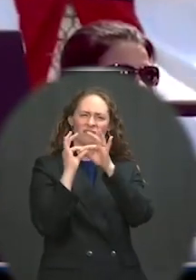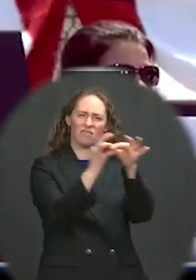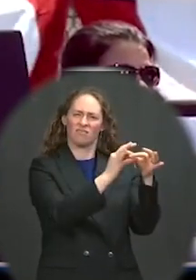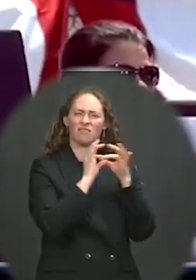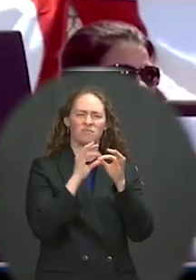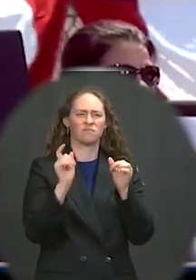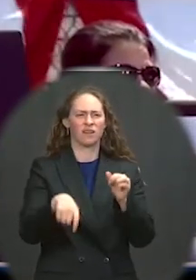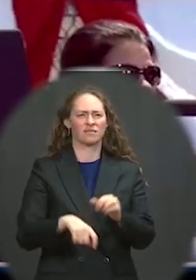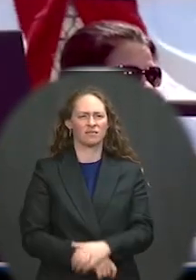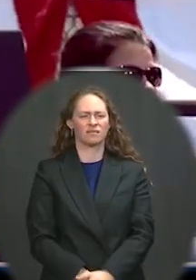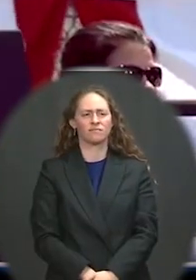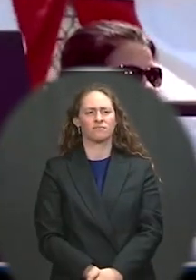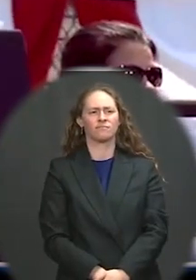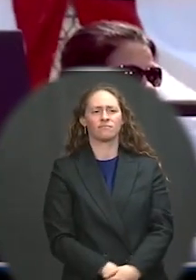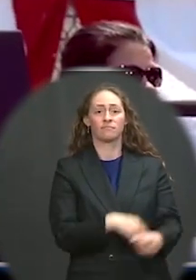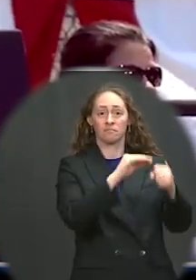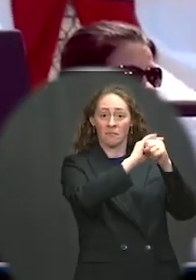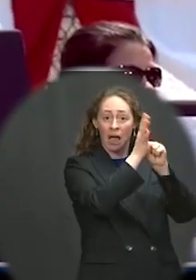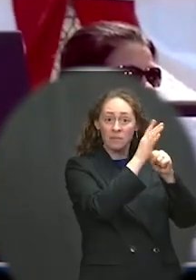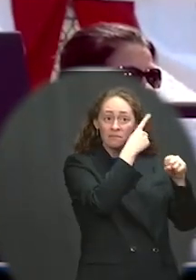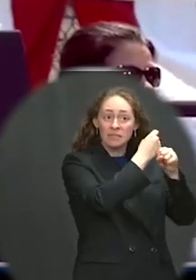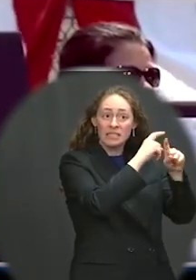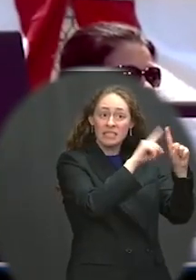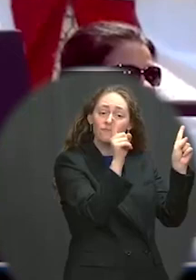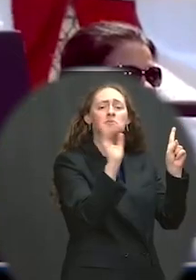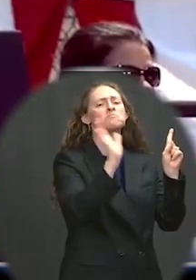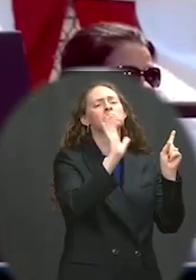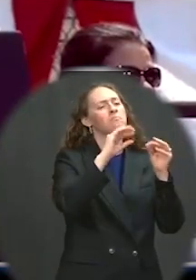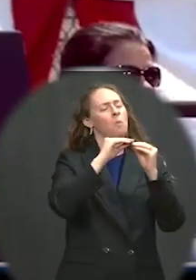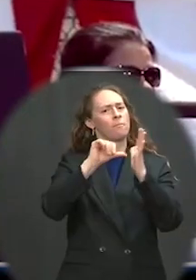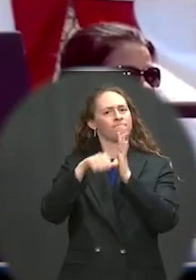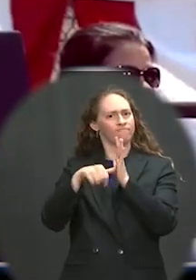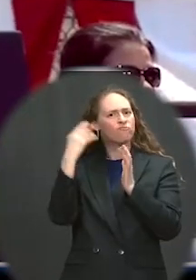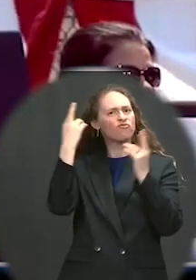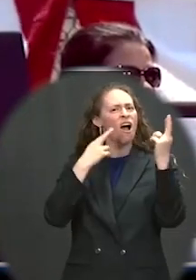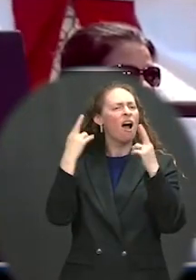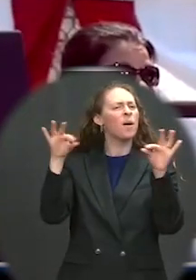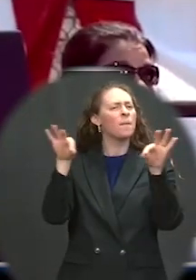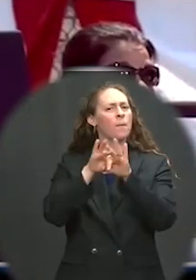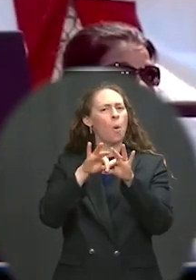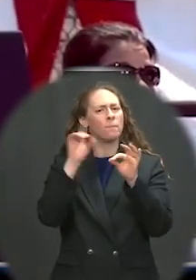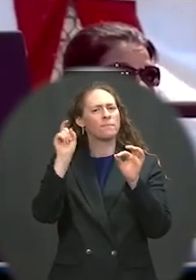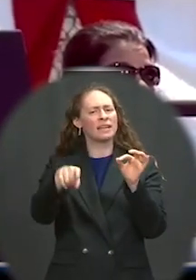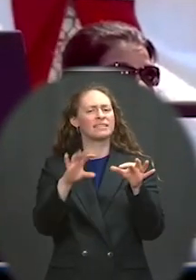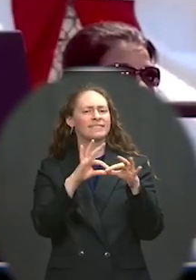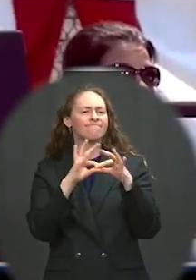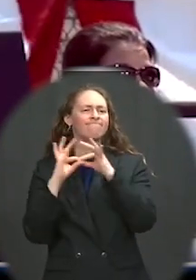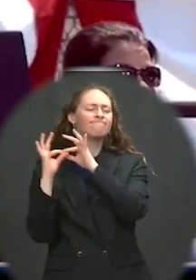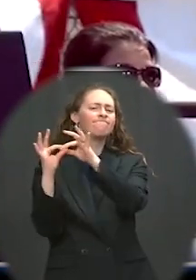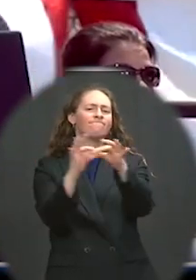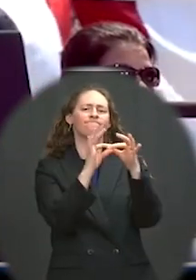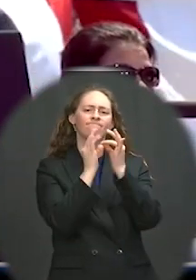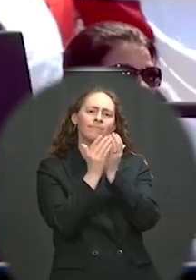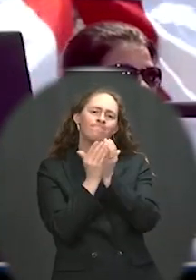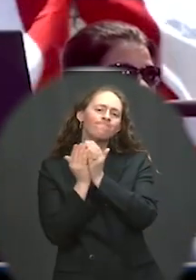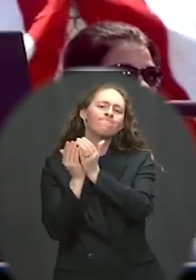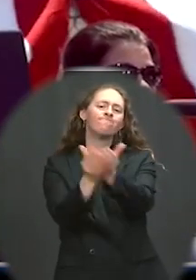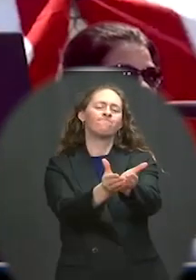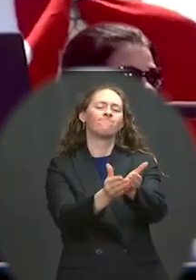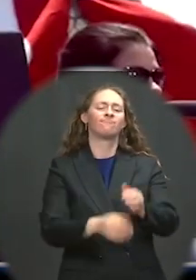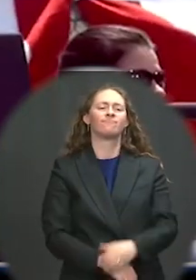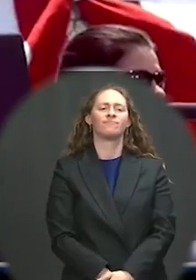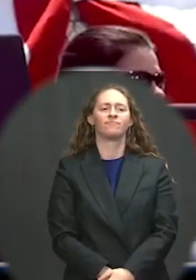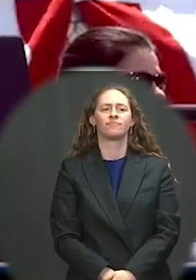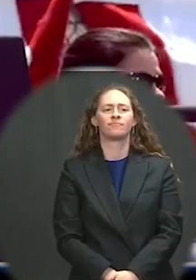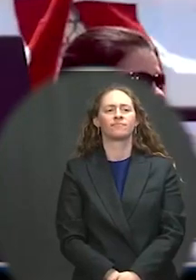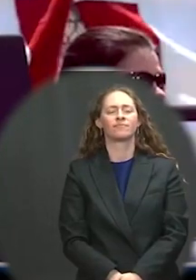important. I know we wish more of your loved ones could be here today to celebrate with you in person, packed into the stands for